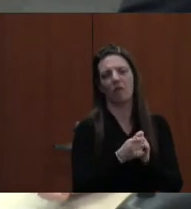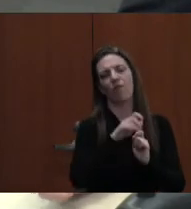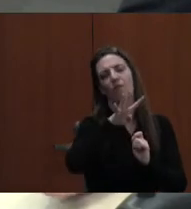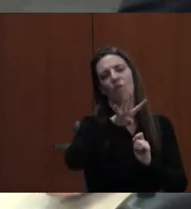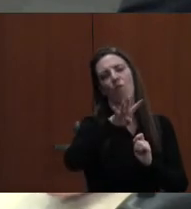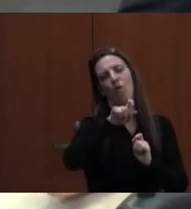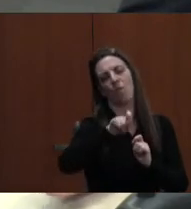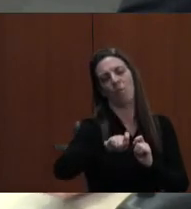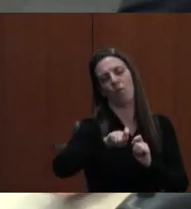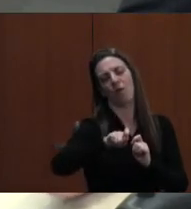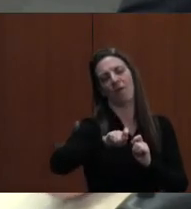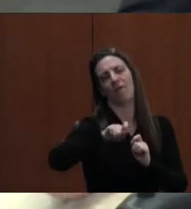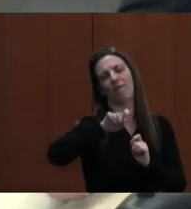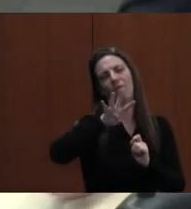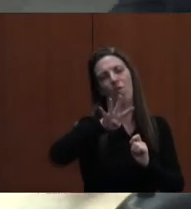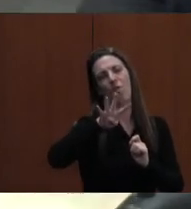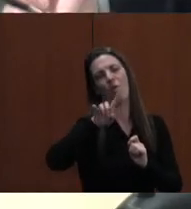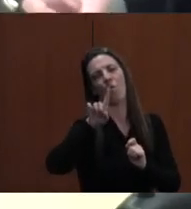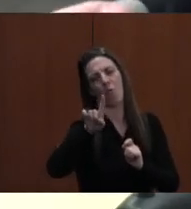4.41.